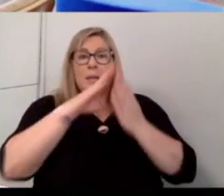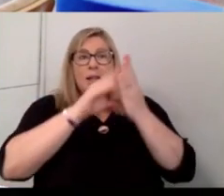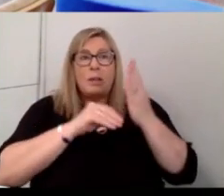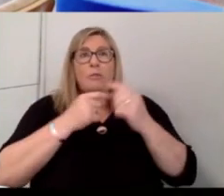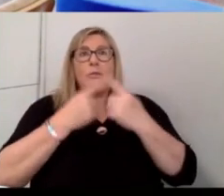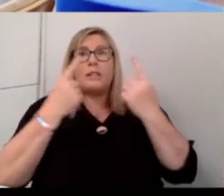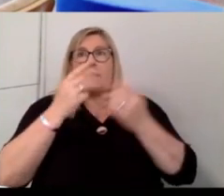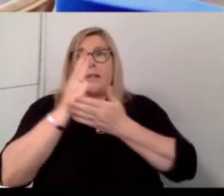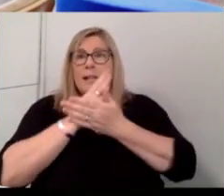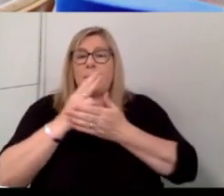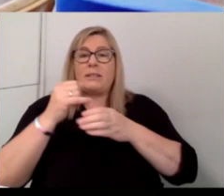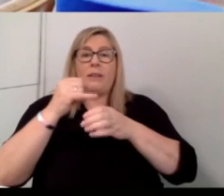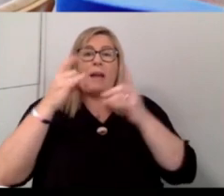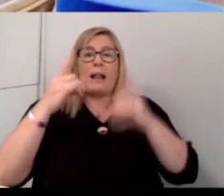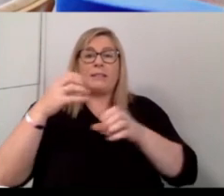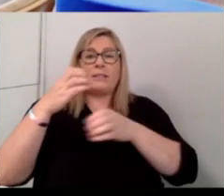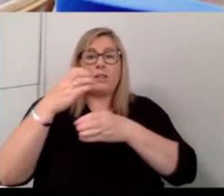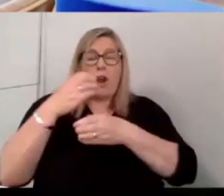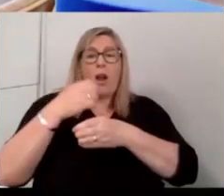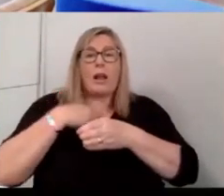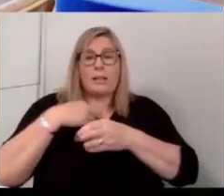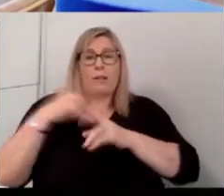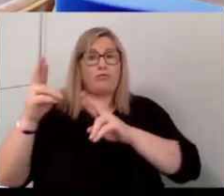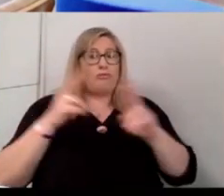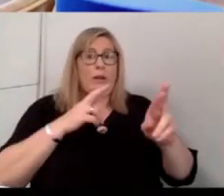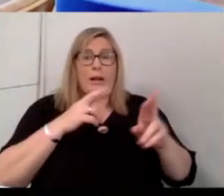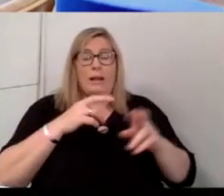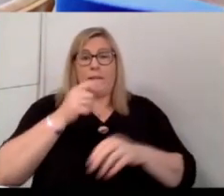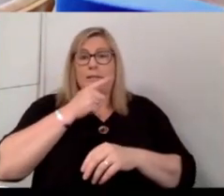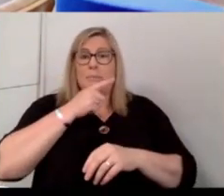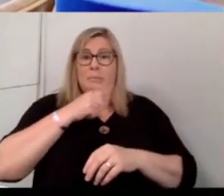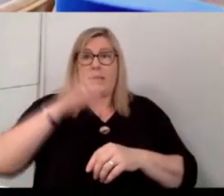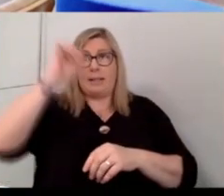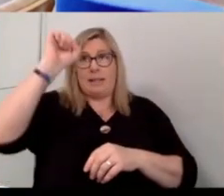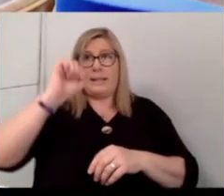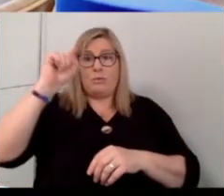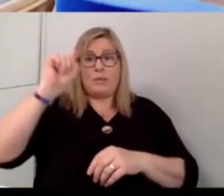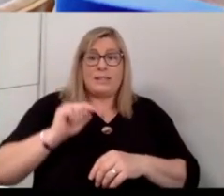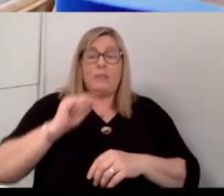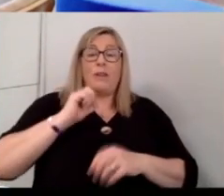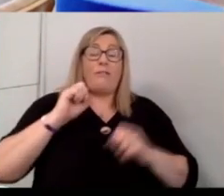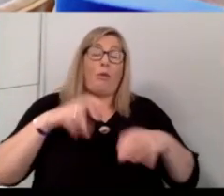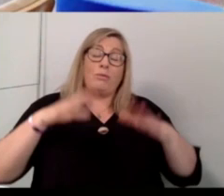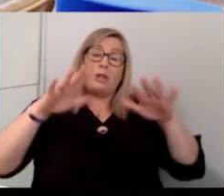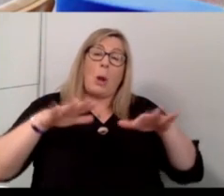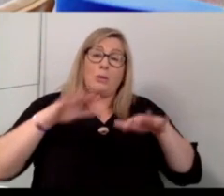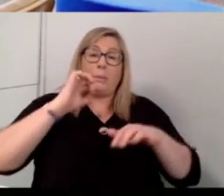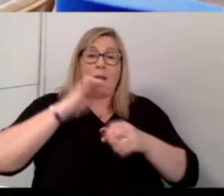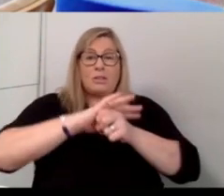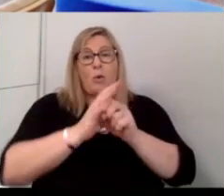And I would speak on a regular basis down south, obviously, this has slowed down after COVID. But